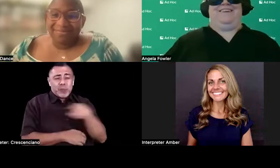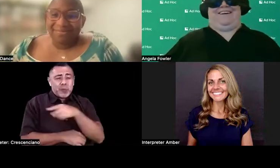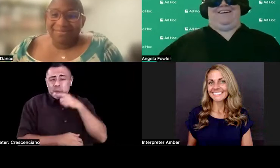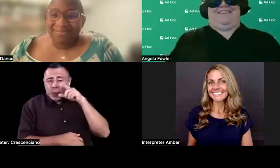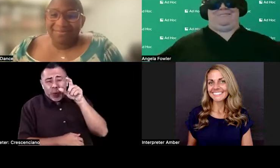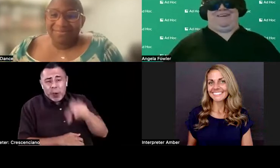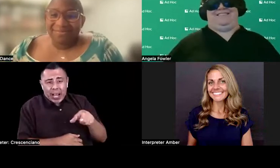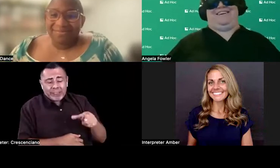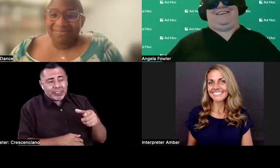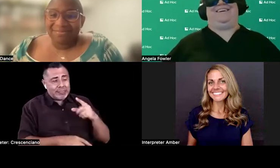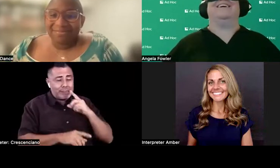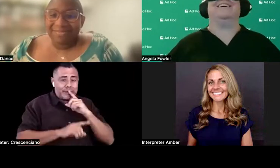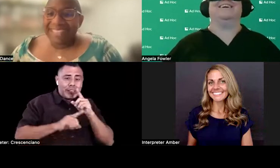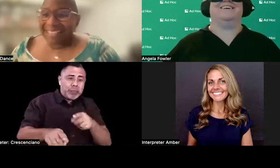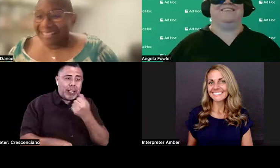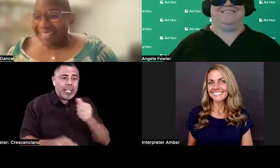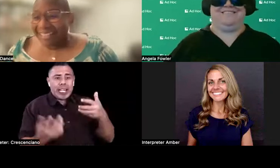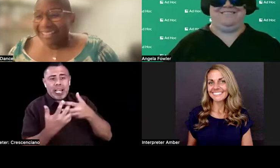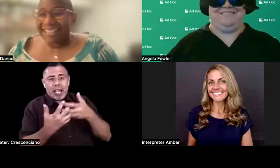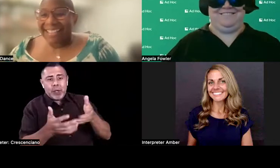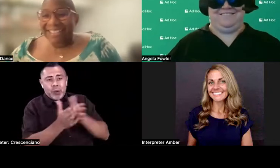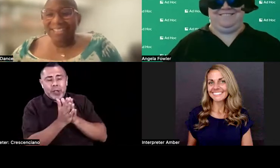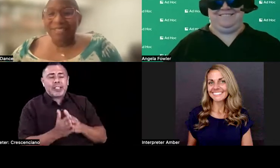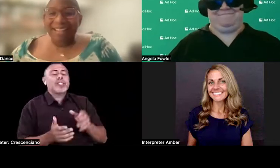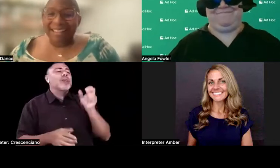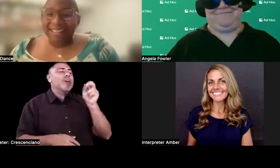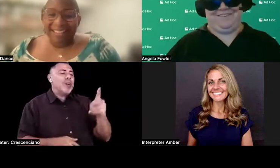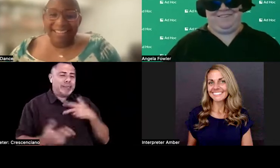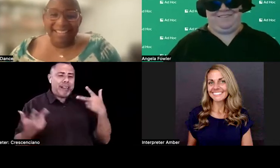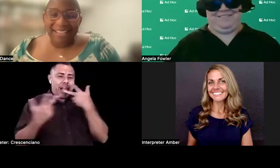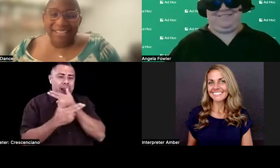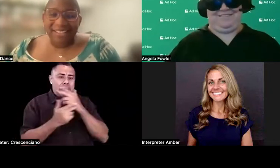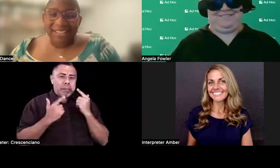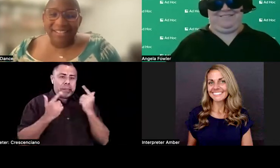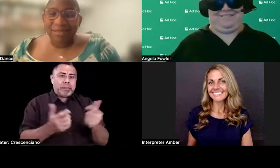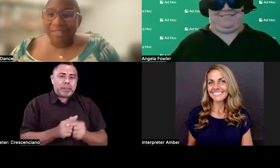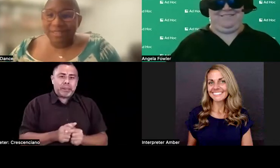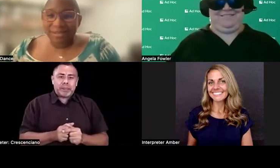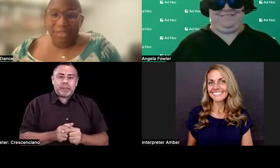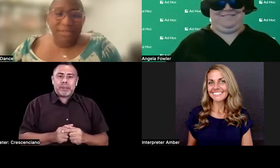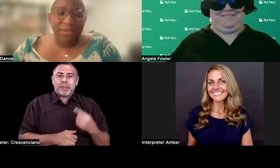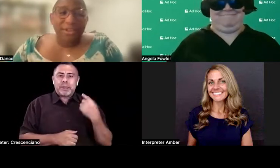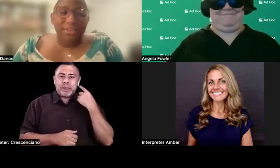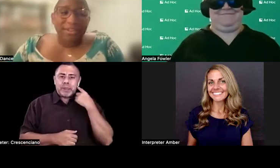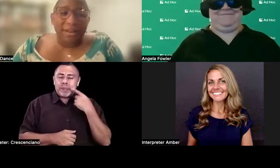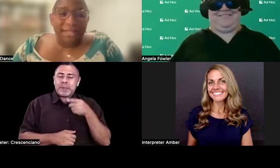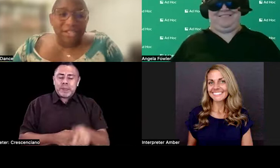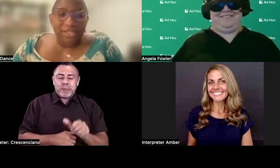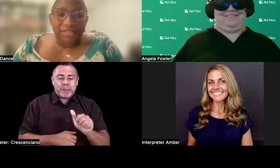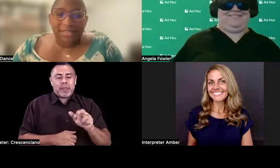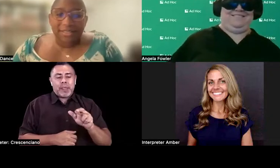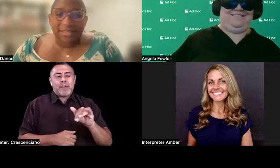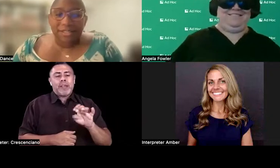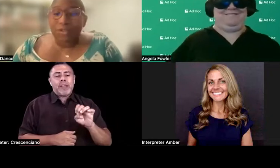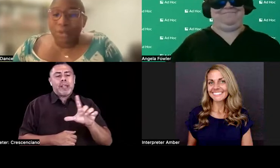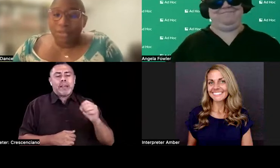Okay, I'll let somebody else talk. That's a good way. I like this answer. Someone else, what are the accommodations